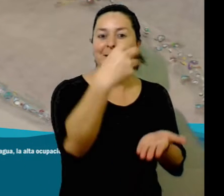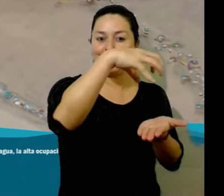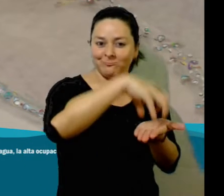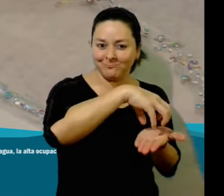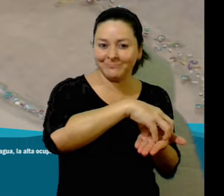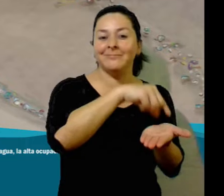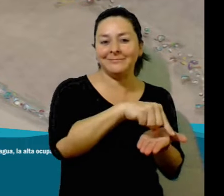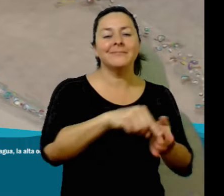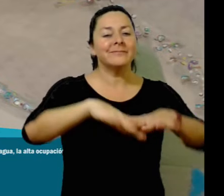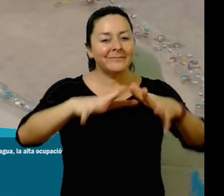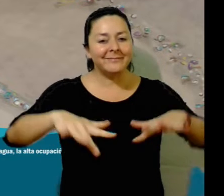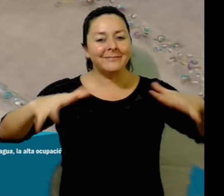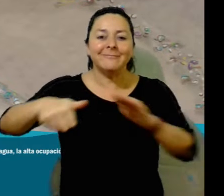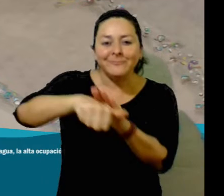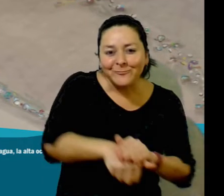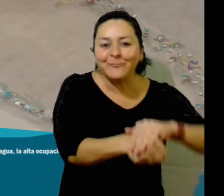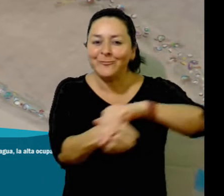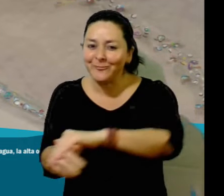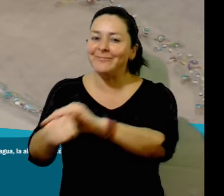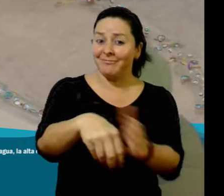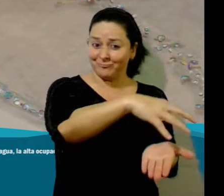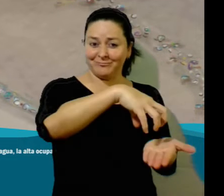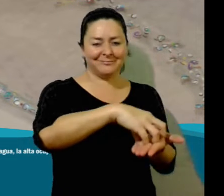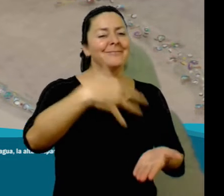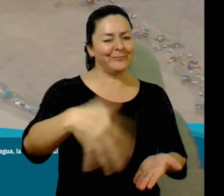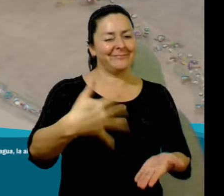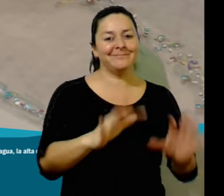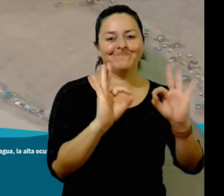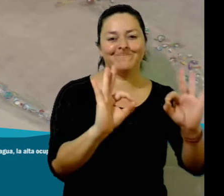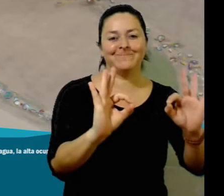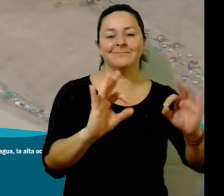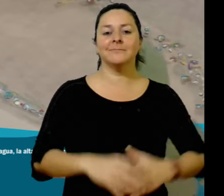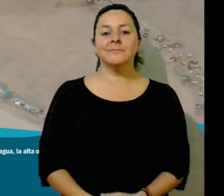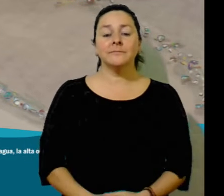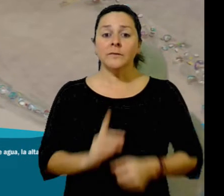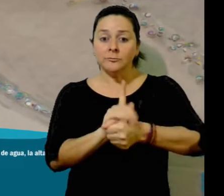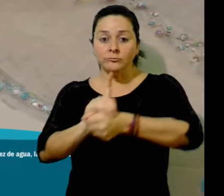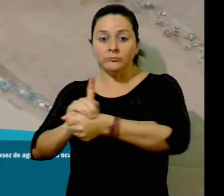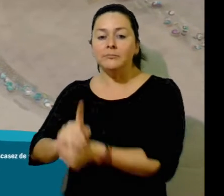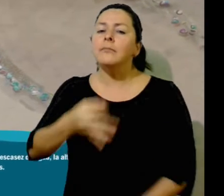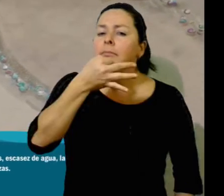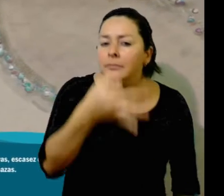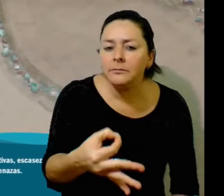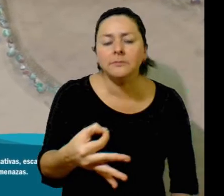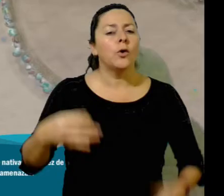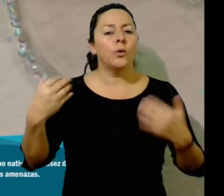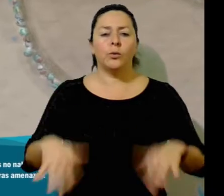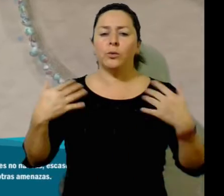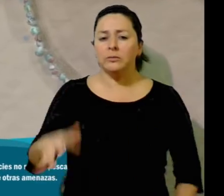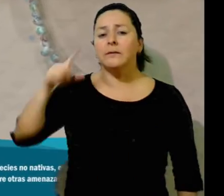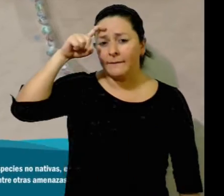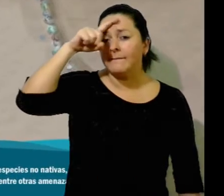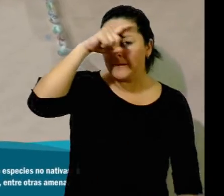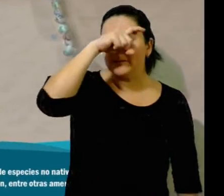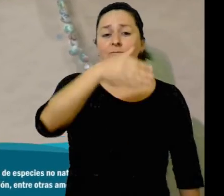Back in the ocean, the turtles speak about how they felt during their first nesting and how important it is for their species.